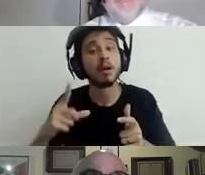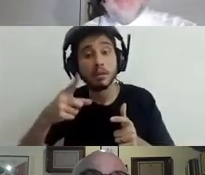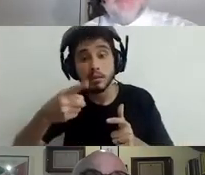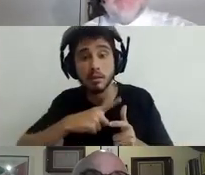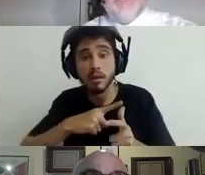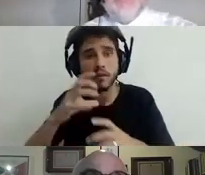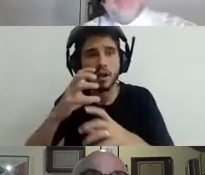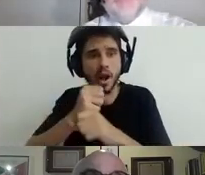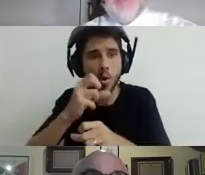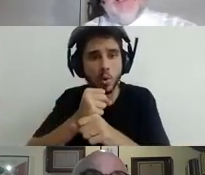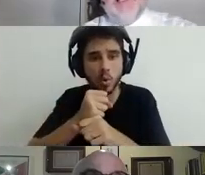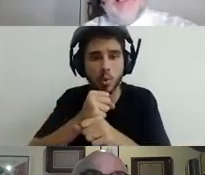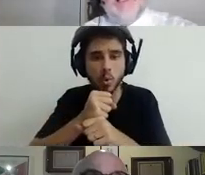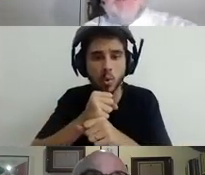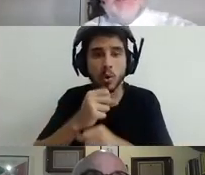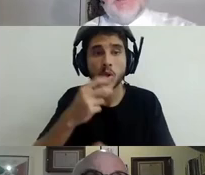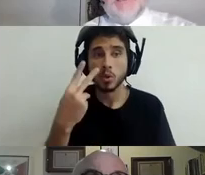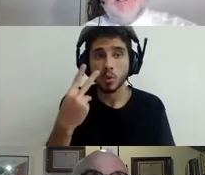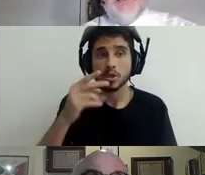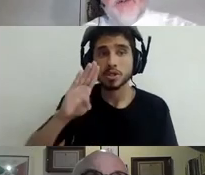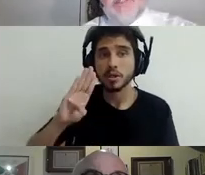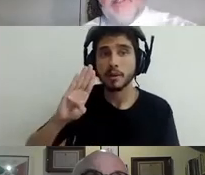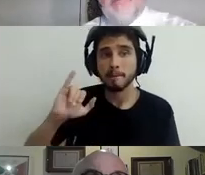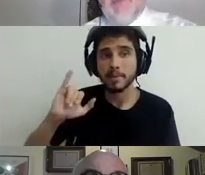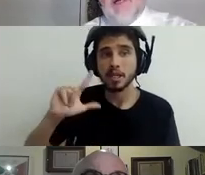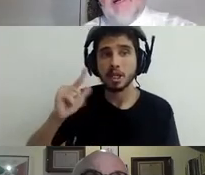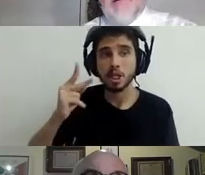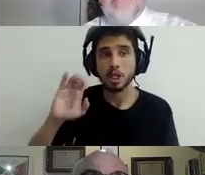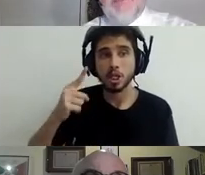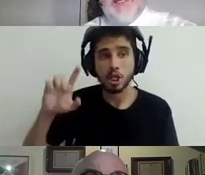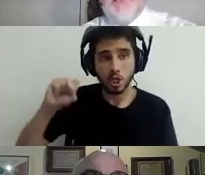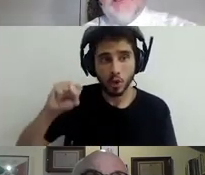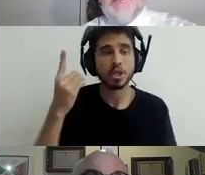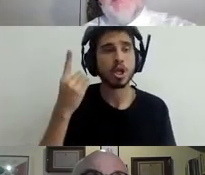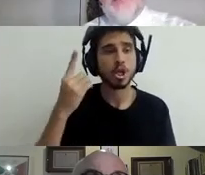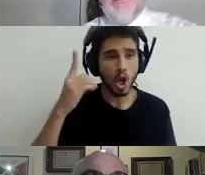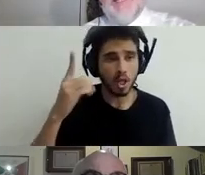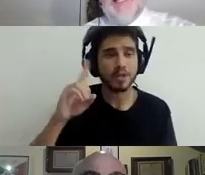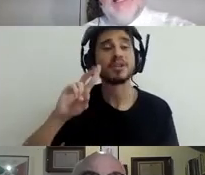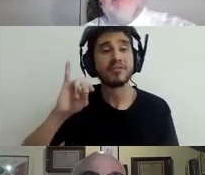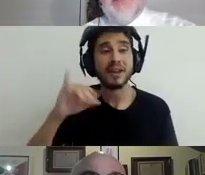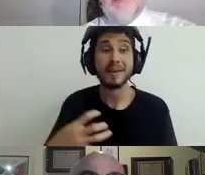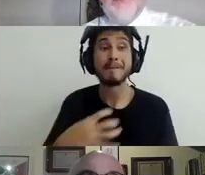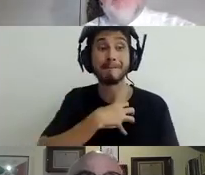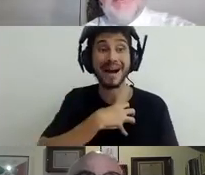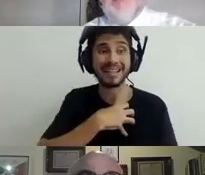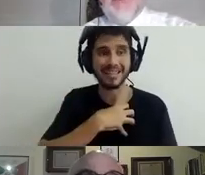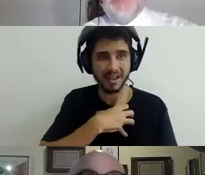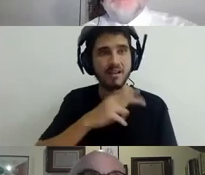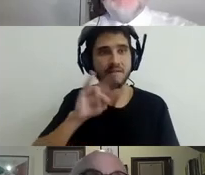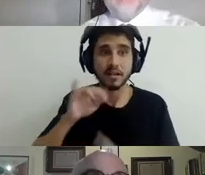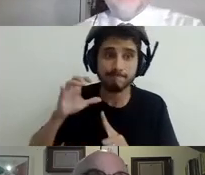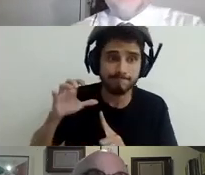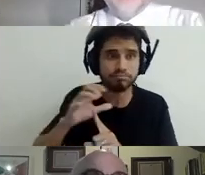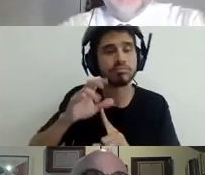rest of the century, which is enormous. It's not the most heavily hit because you have a different